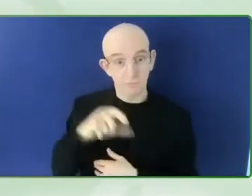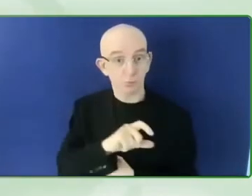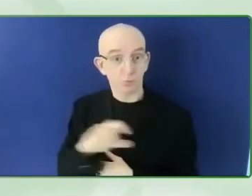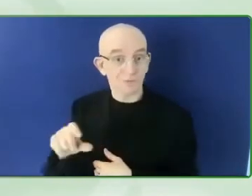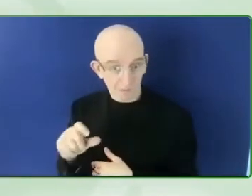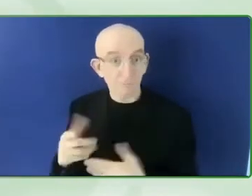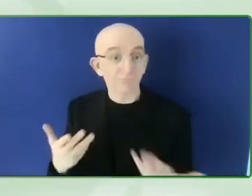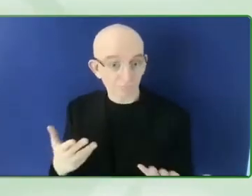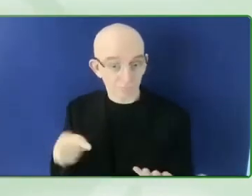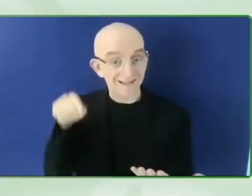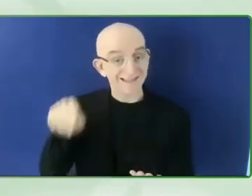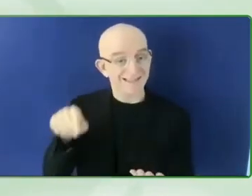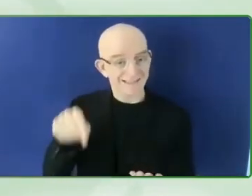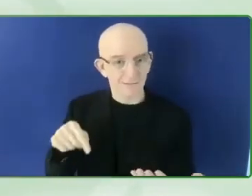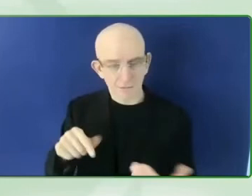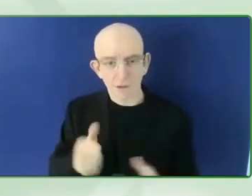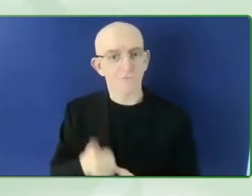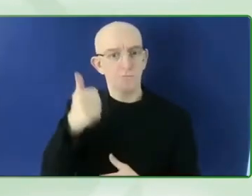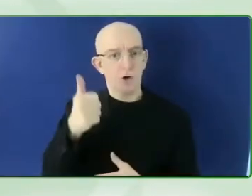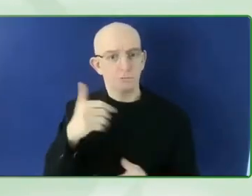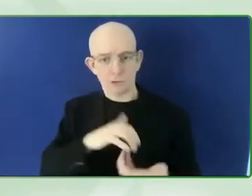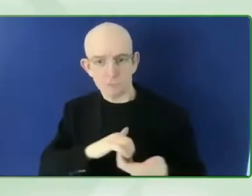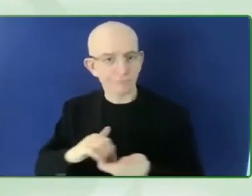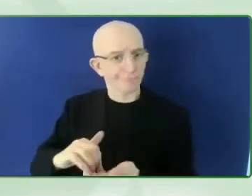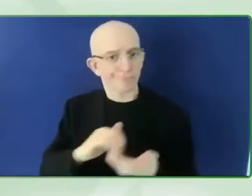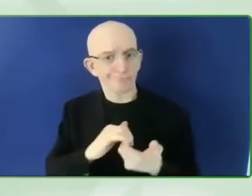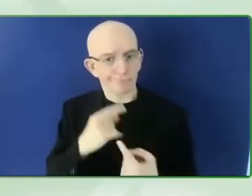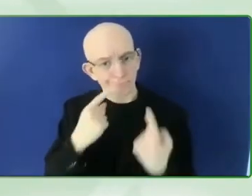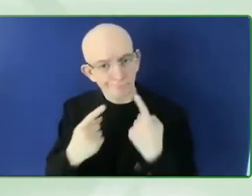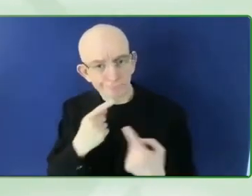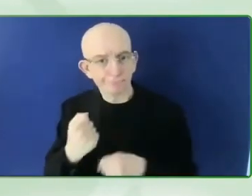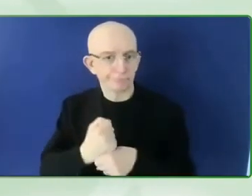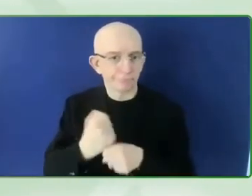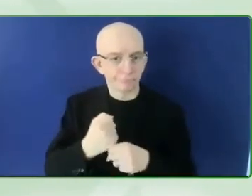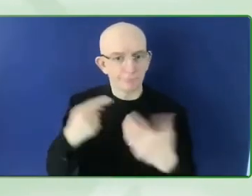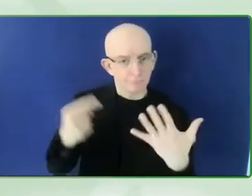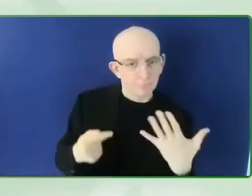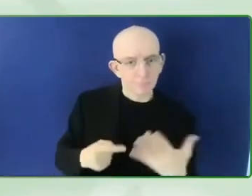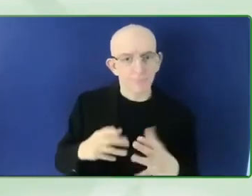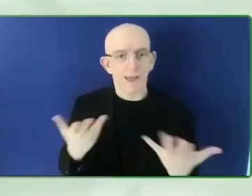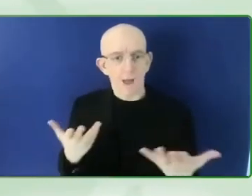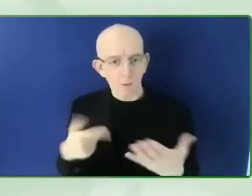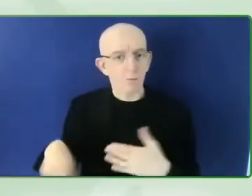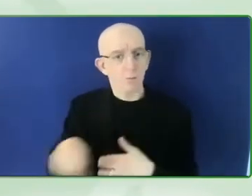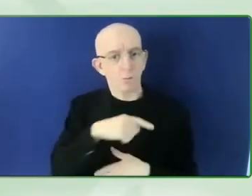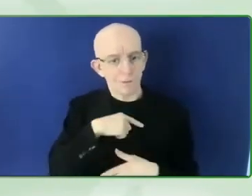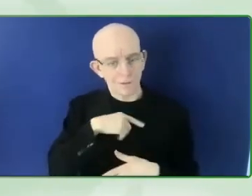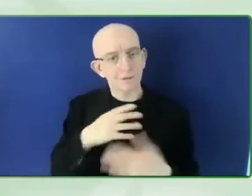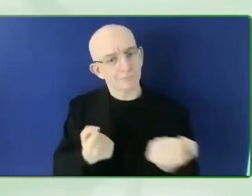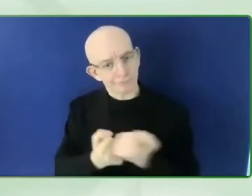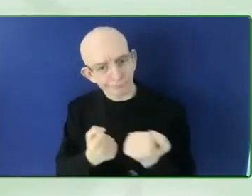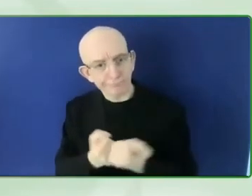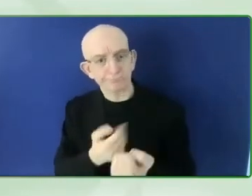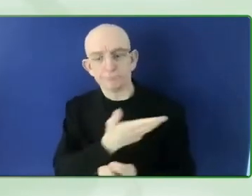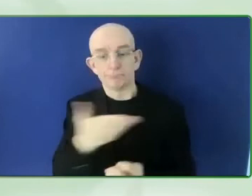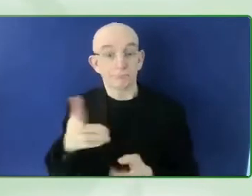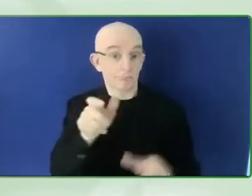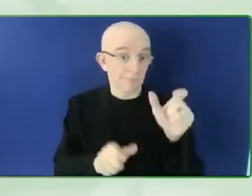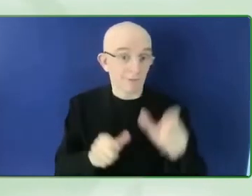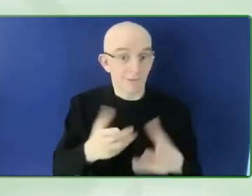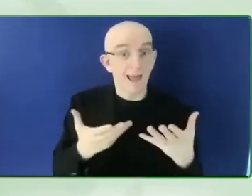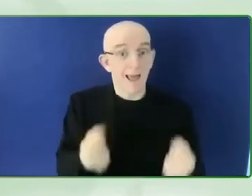work, including as a founding partner of the We The 15 movement. So, you know, GDI Hub is working across the board, really, to push this